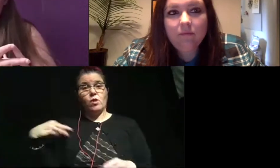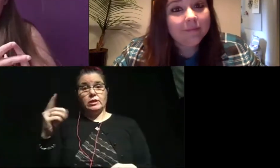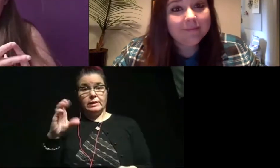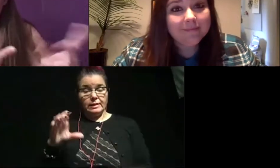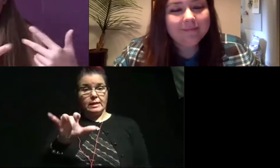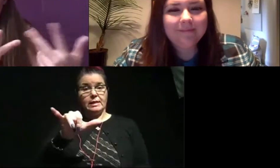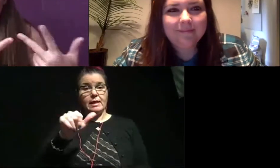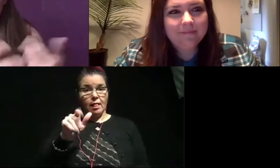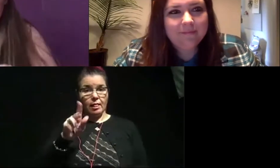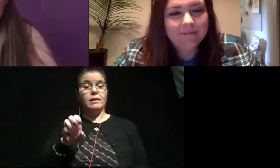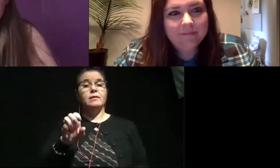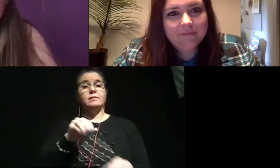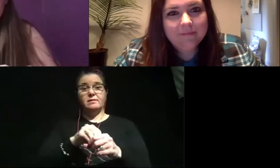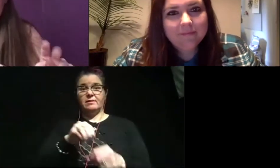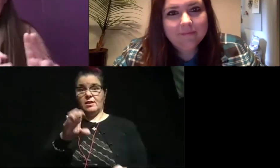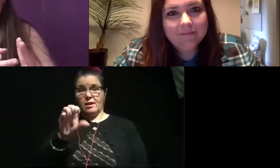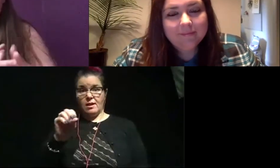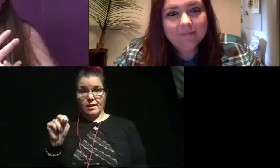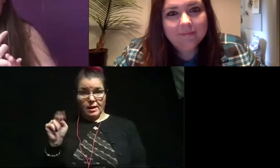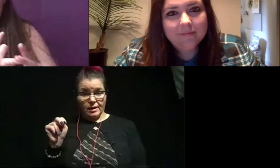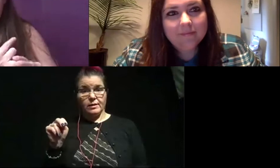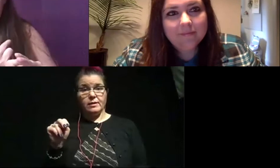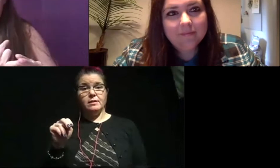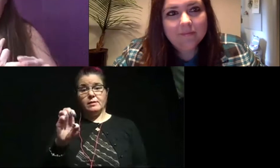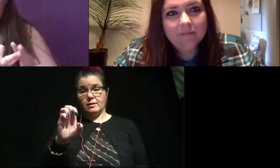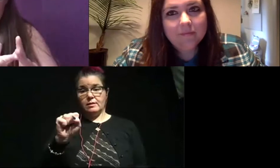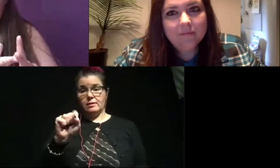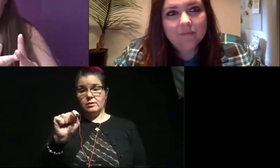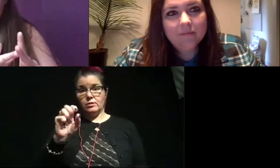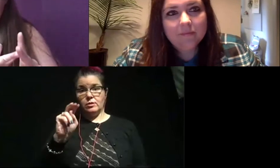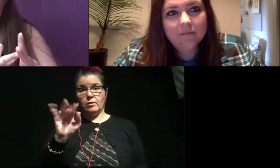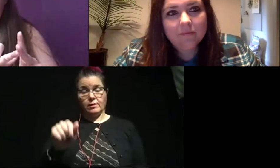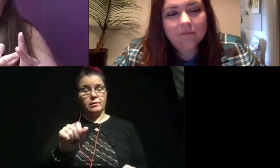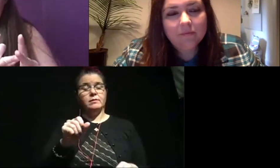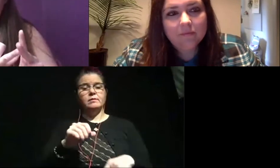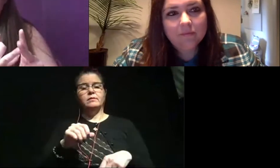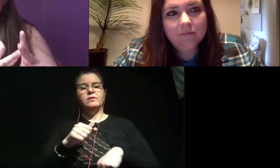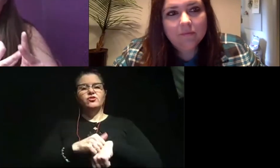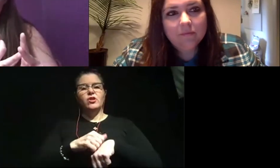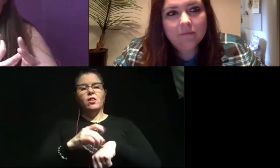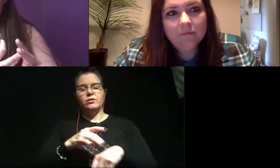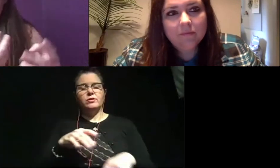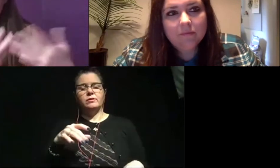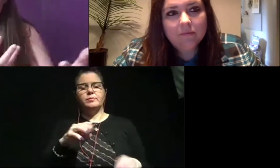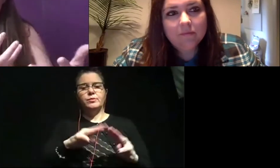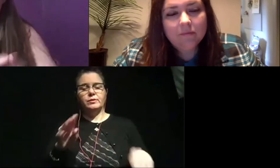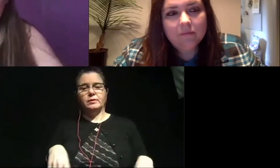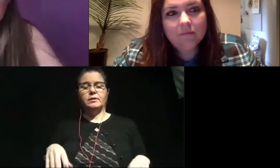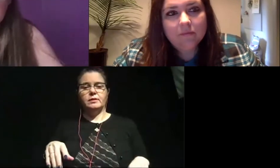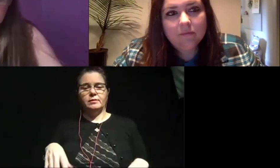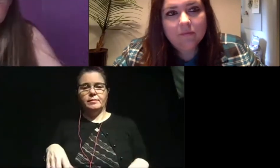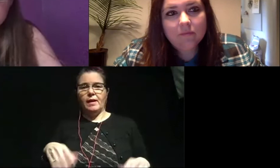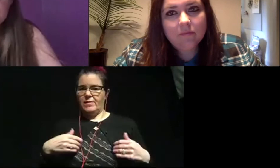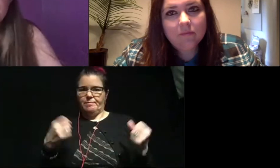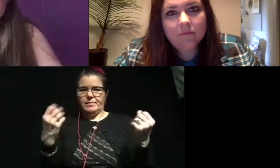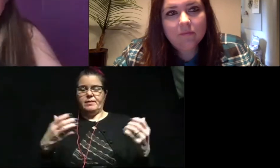Connecticut, both in the United States, the Estonia Museum Geological Museum in Tallinn, Estonia has a lot of the fossils I